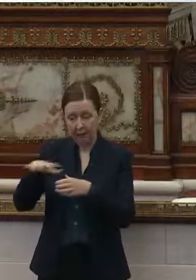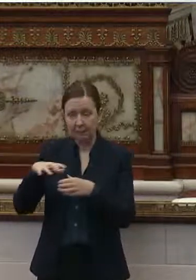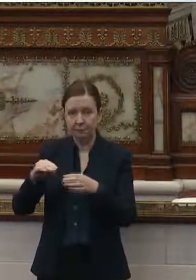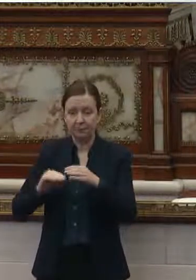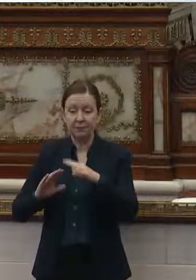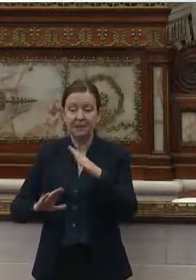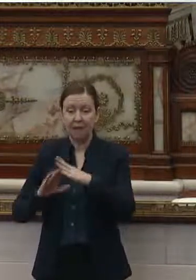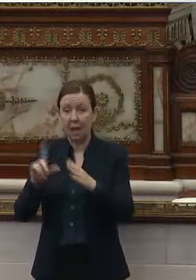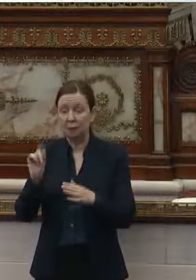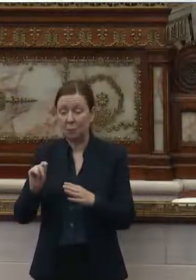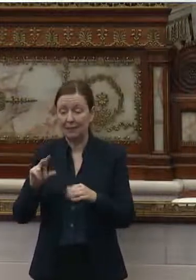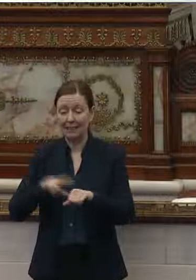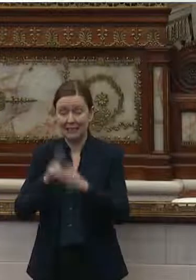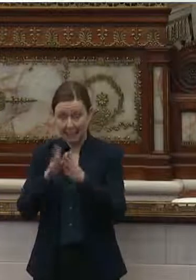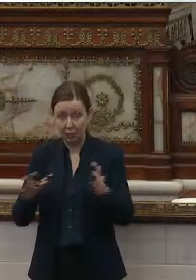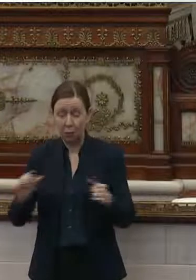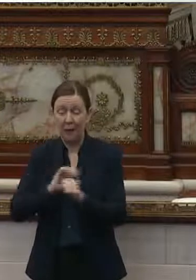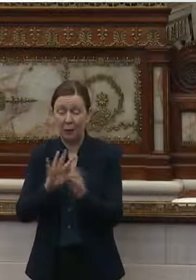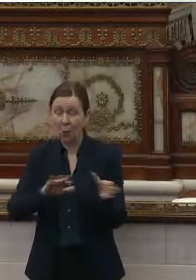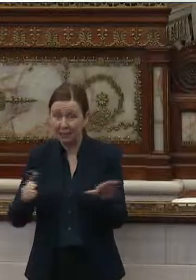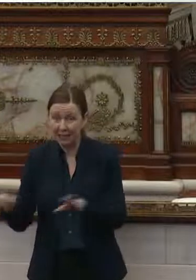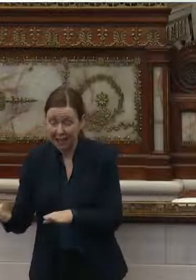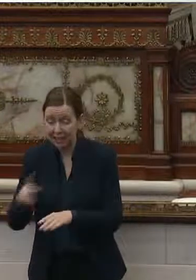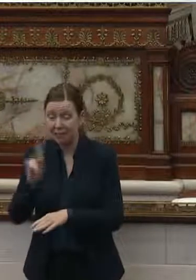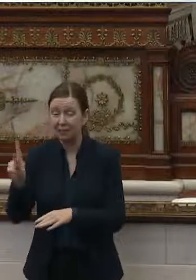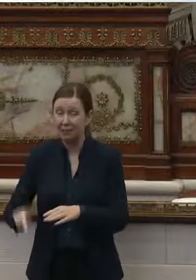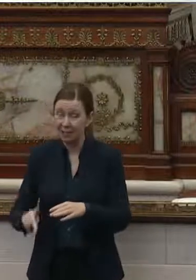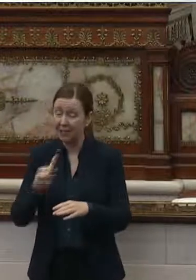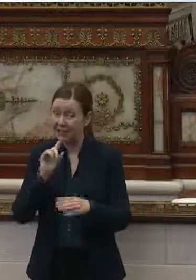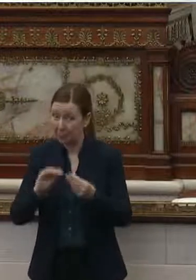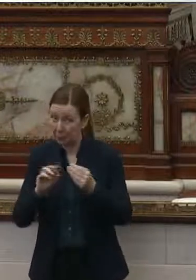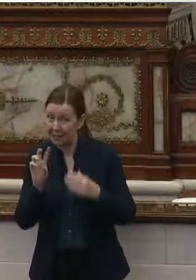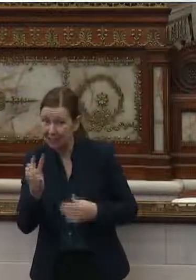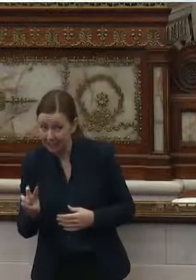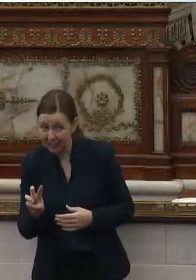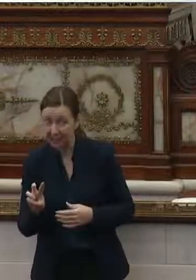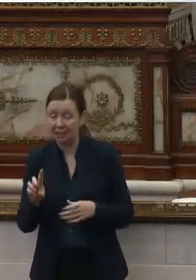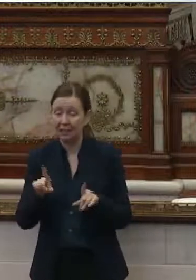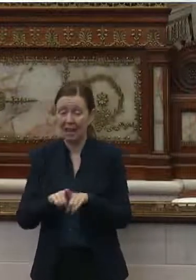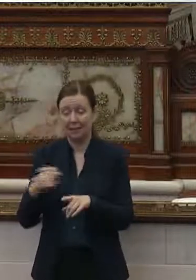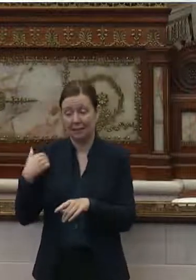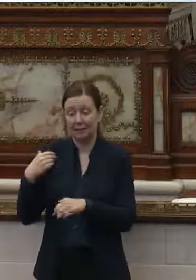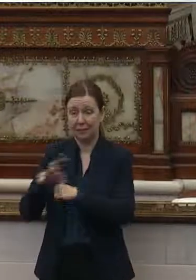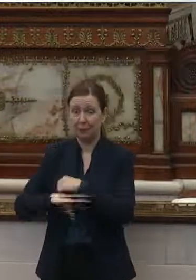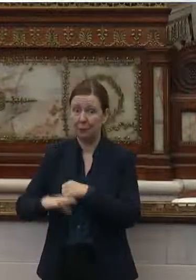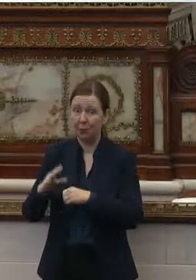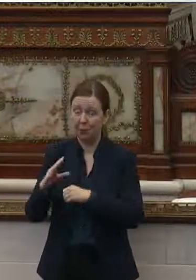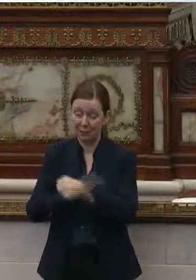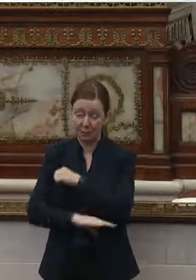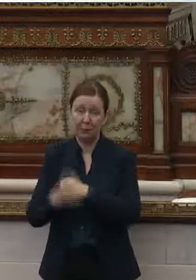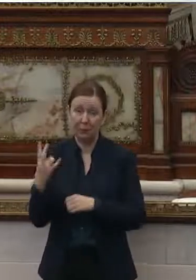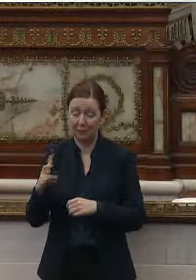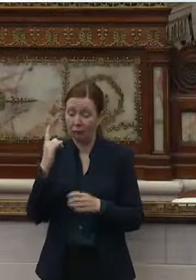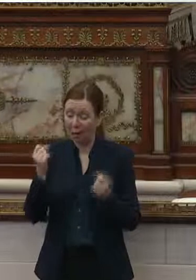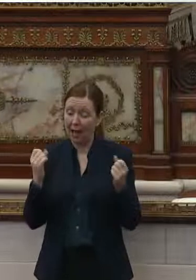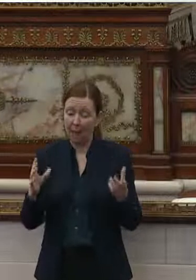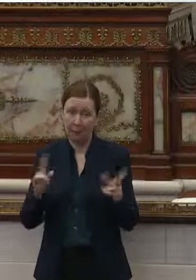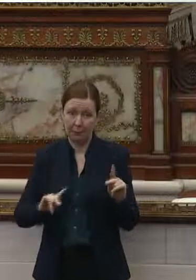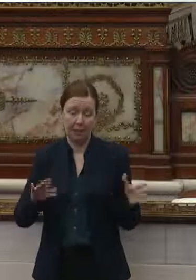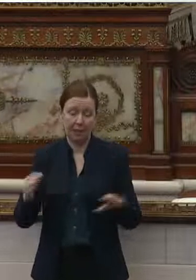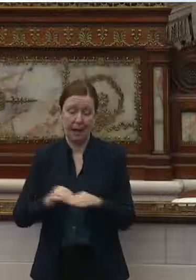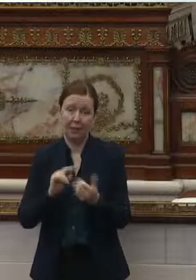20 nationwide COVID deaths. Philly ranks number six nationally as of September 17th for the amount of deaths in nursing homes.